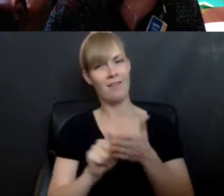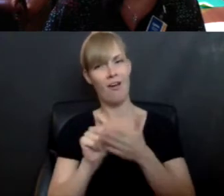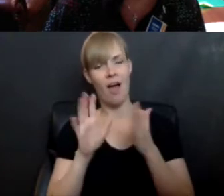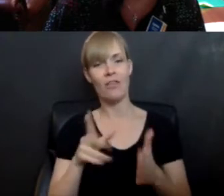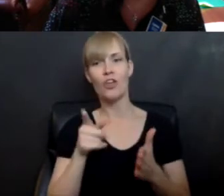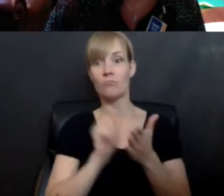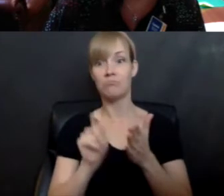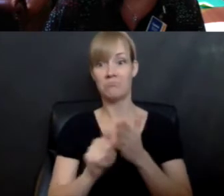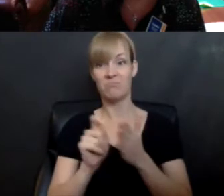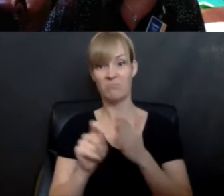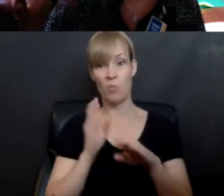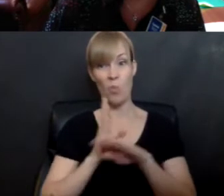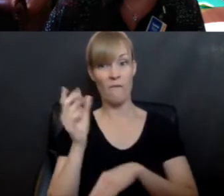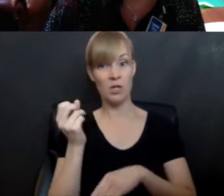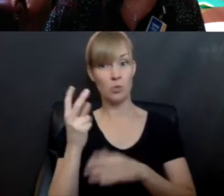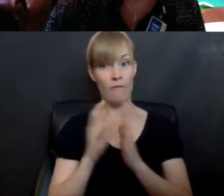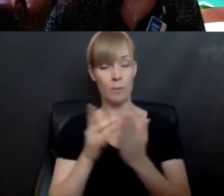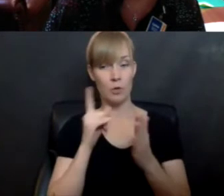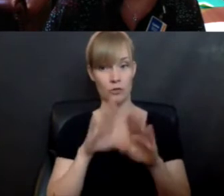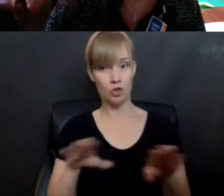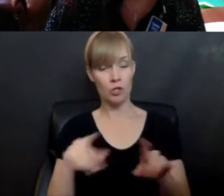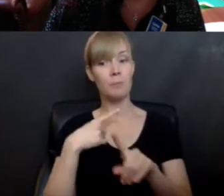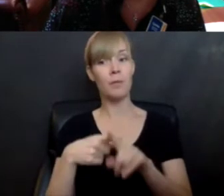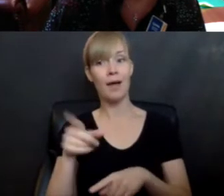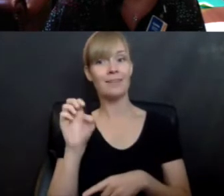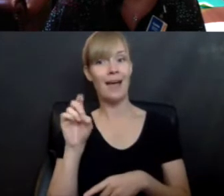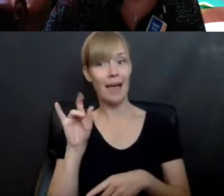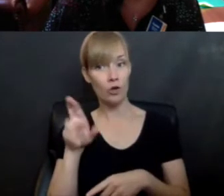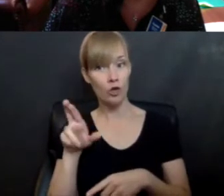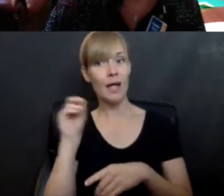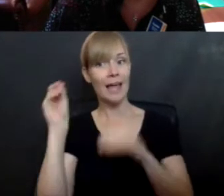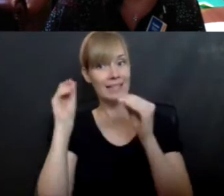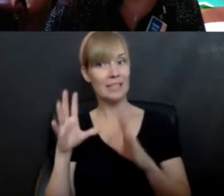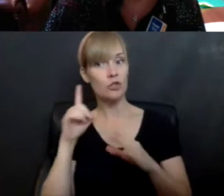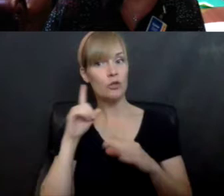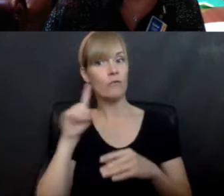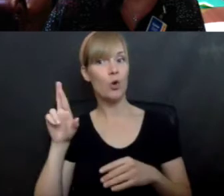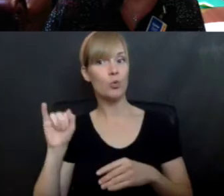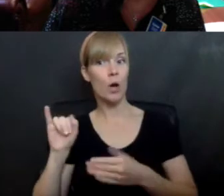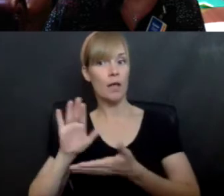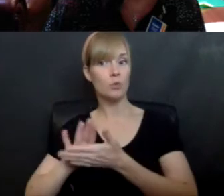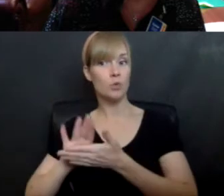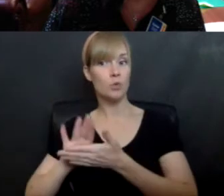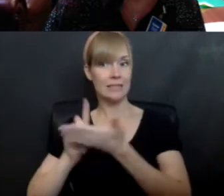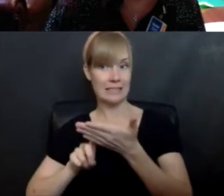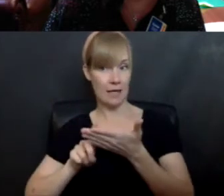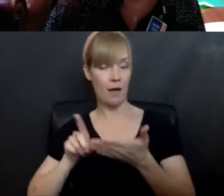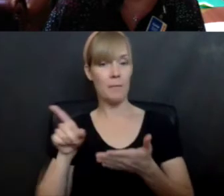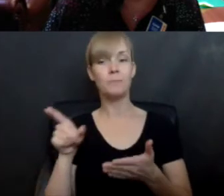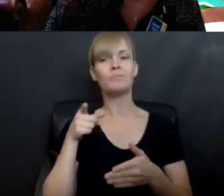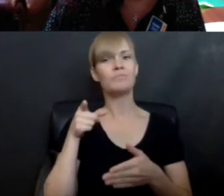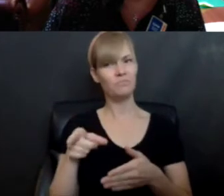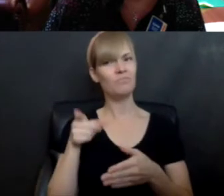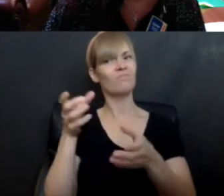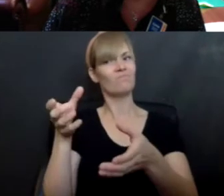books for children, but she has experience as an editor and a teacher at the Rhode Island School of Design. She's someone who really knows